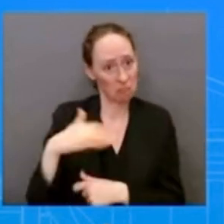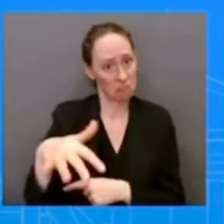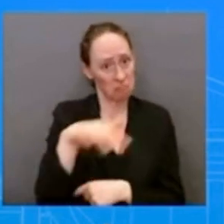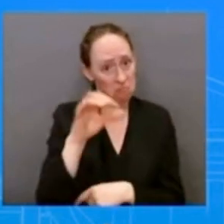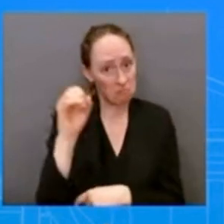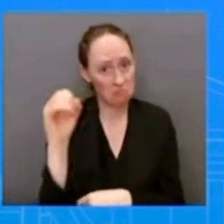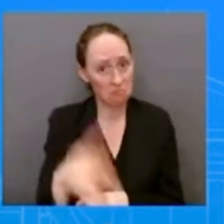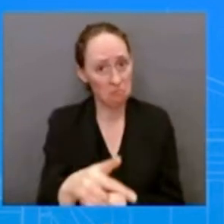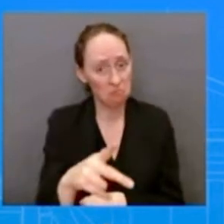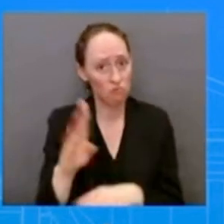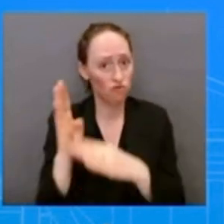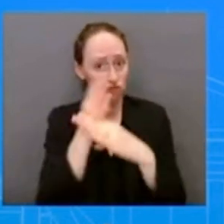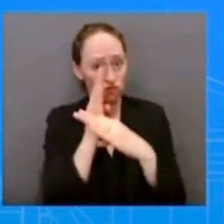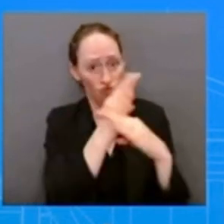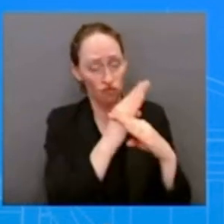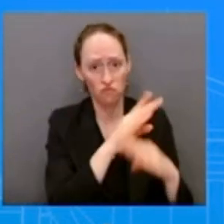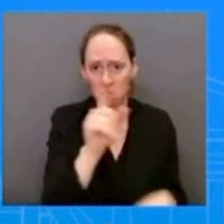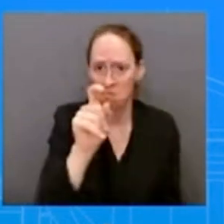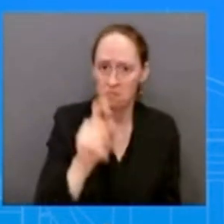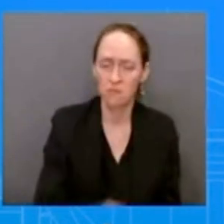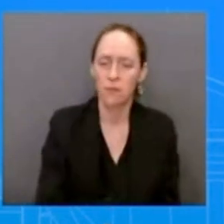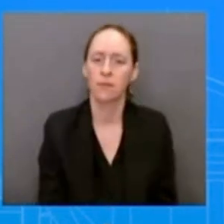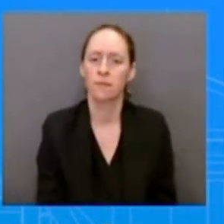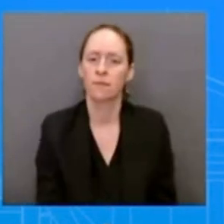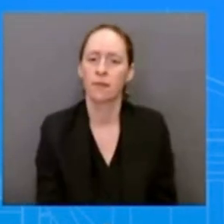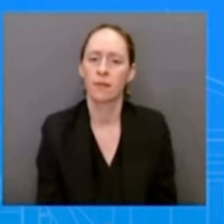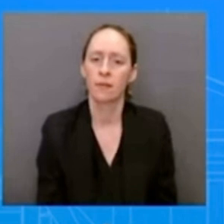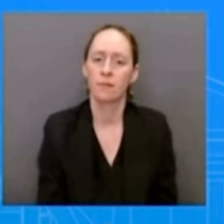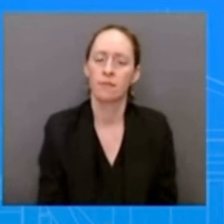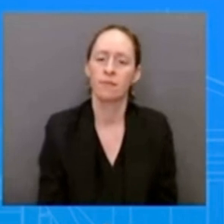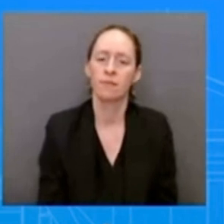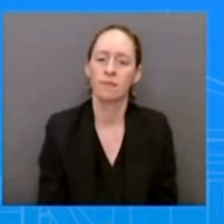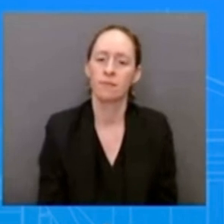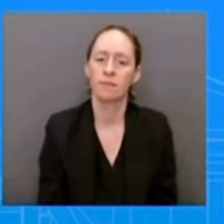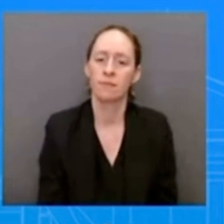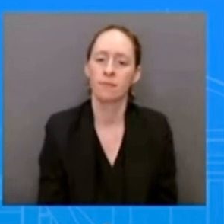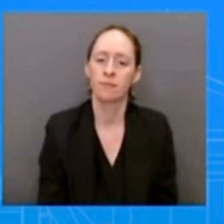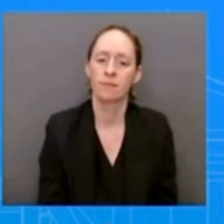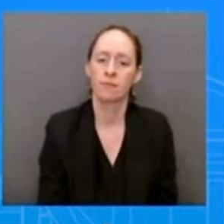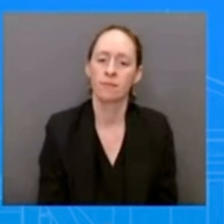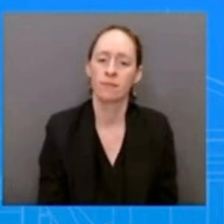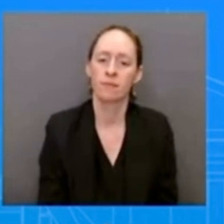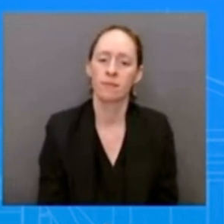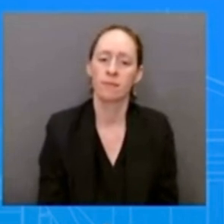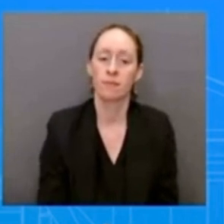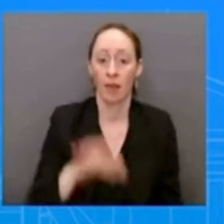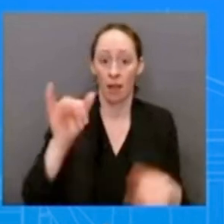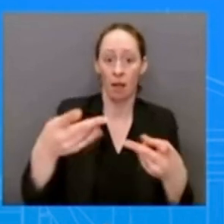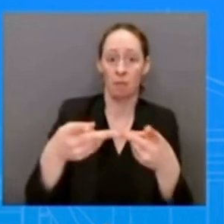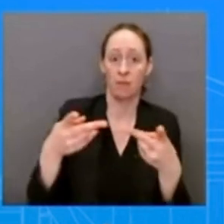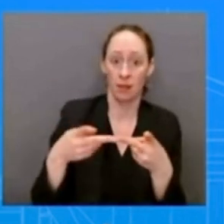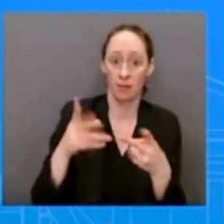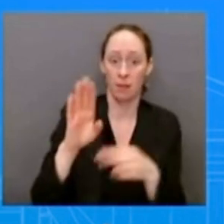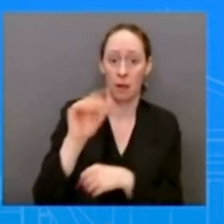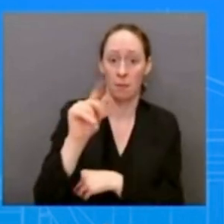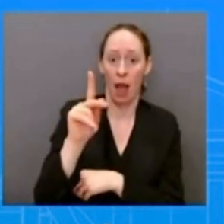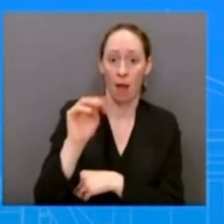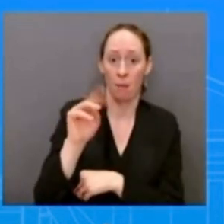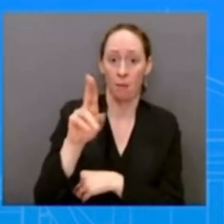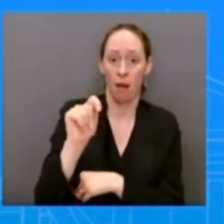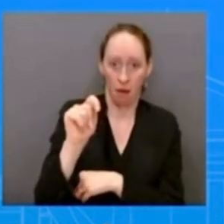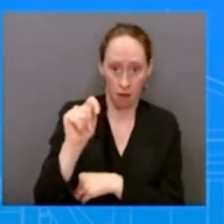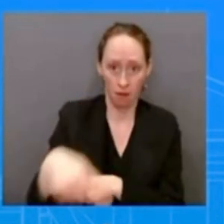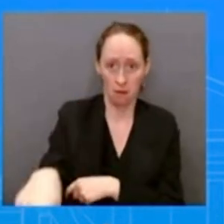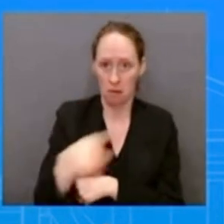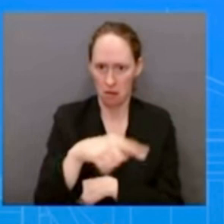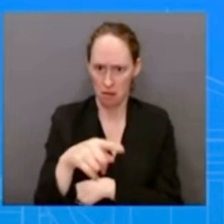his visit say about the importance of that city for the Ukraine so interesting split-screen wasn't it Jeremy you had the president of Ukraine